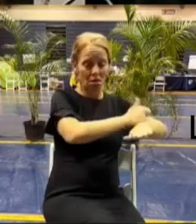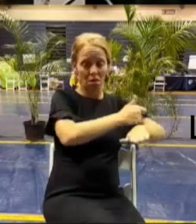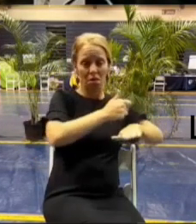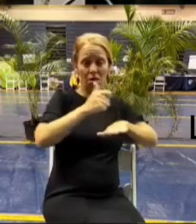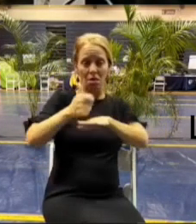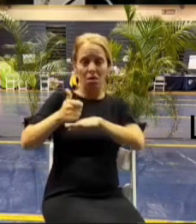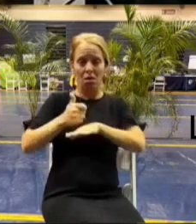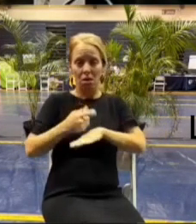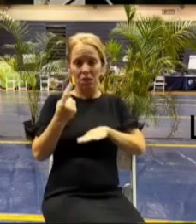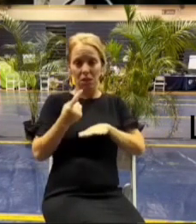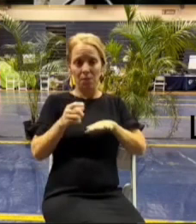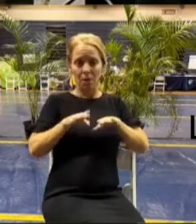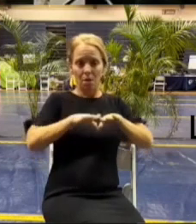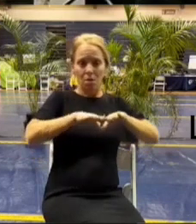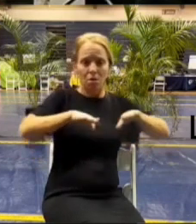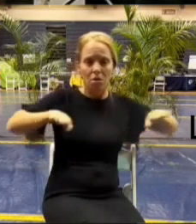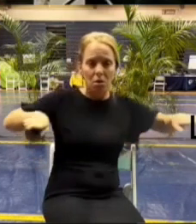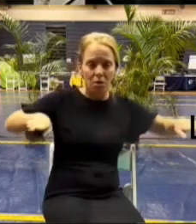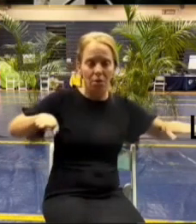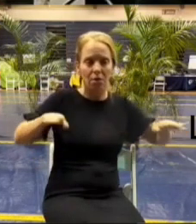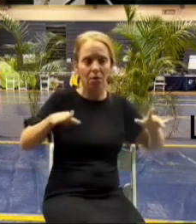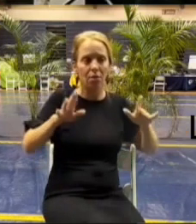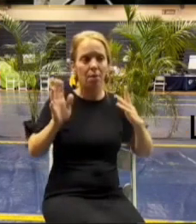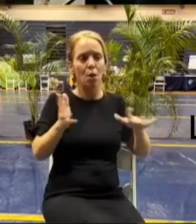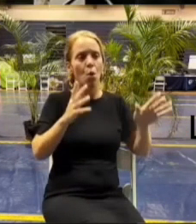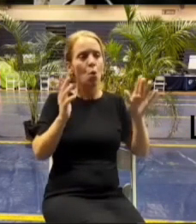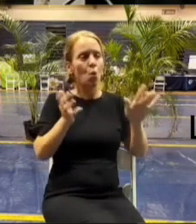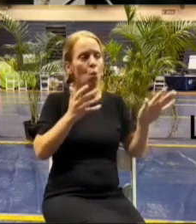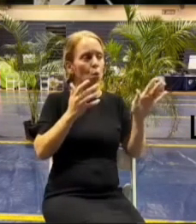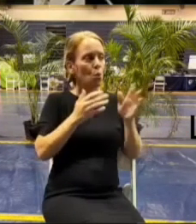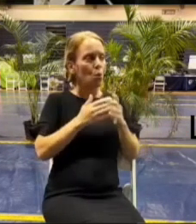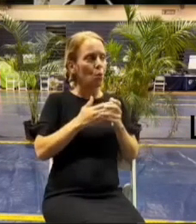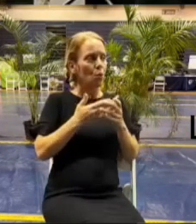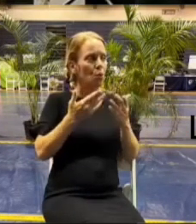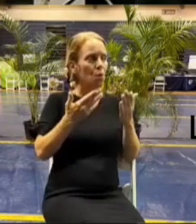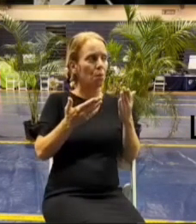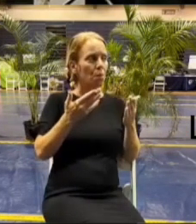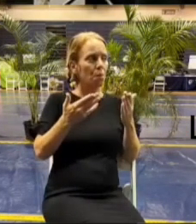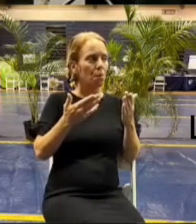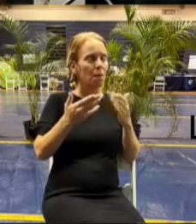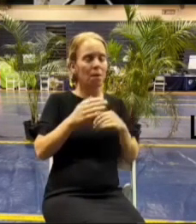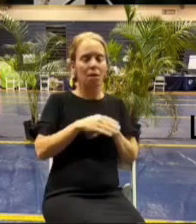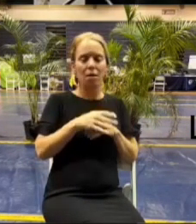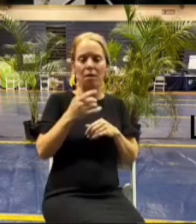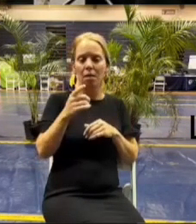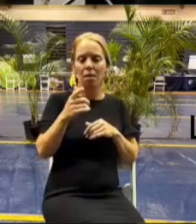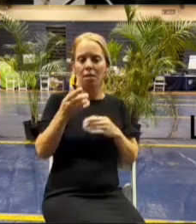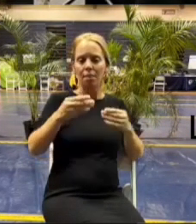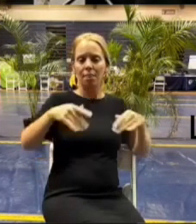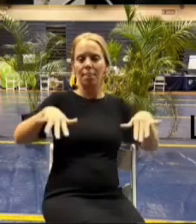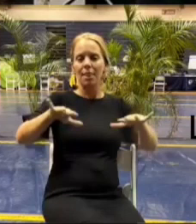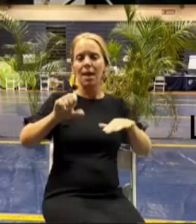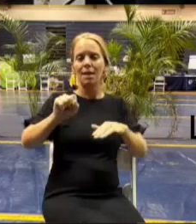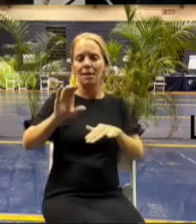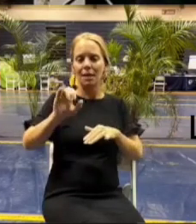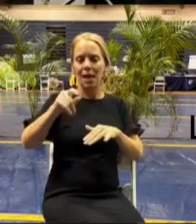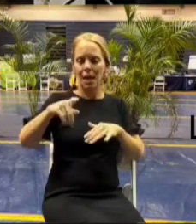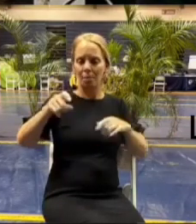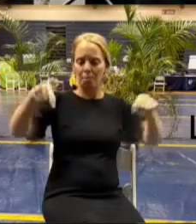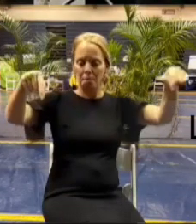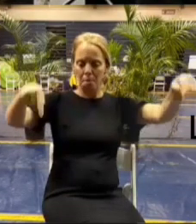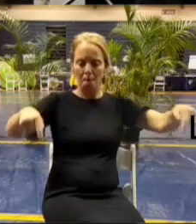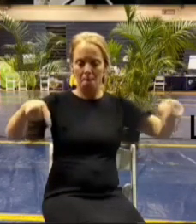on top of the plastic to keep it from blowing away or leaving landscaping stakes see that's good stuff jeremy